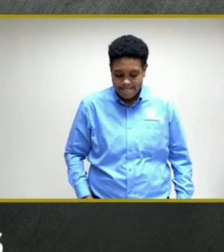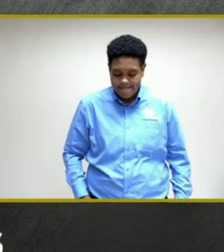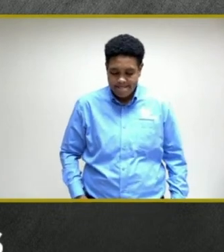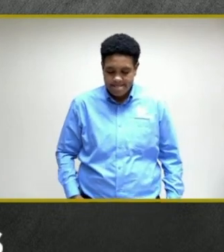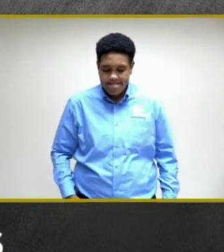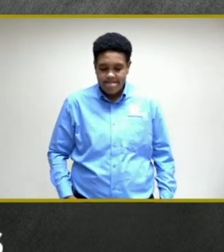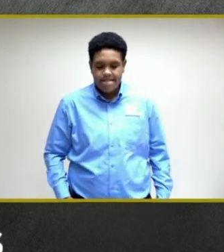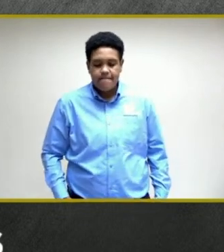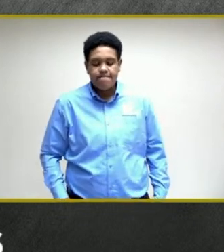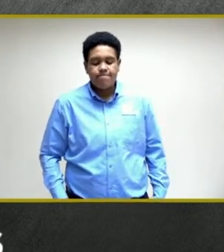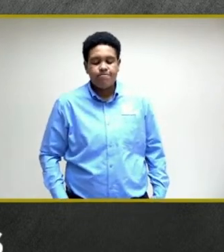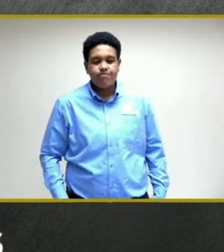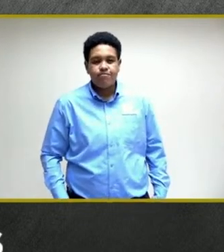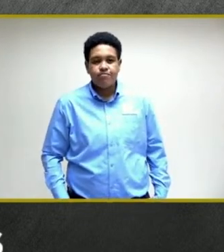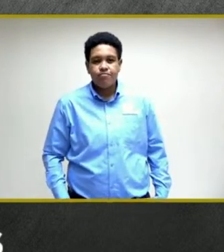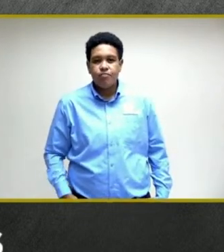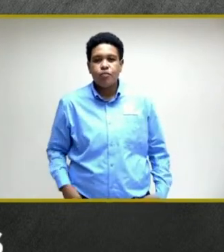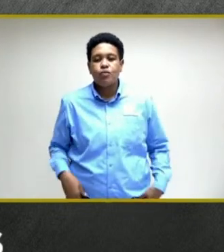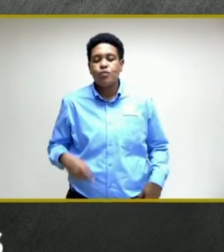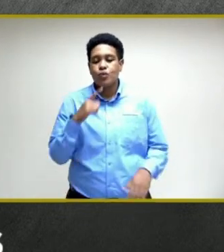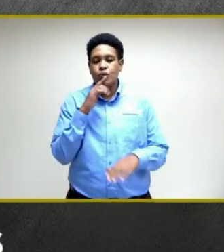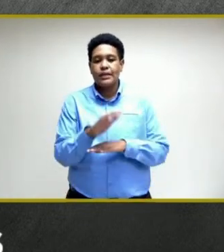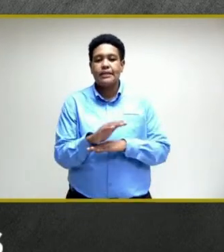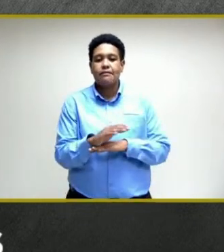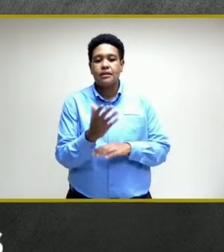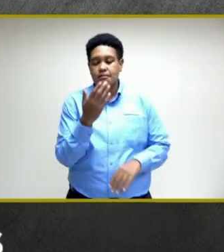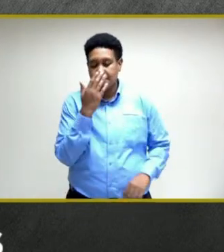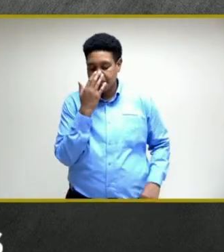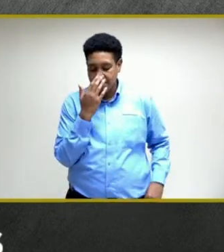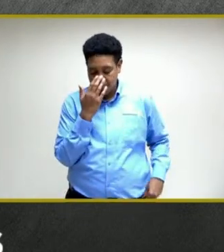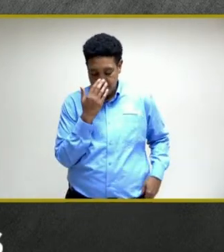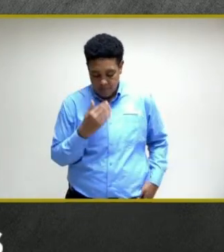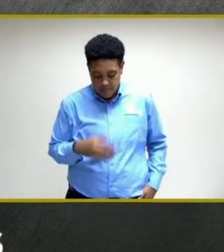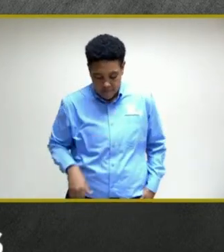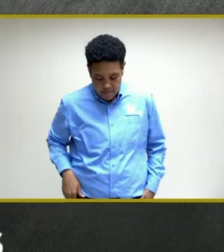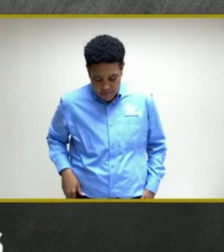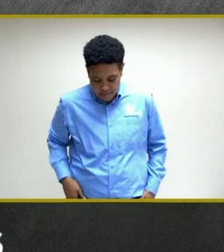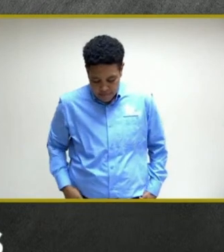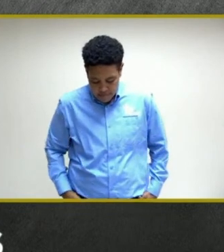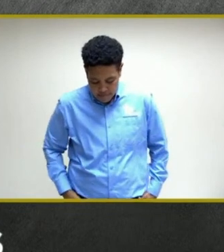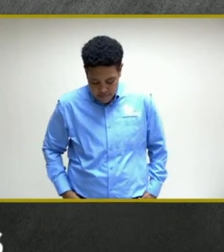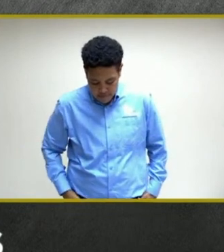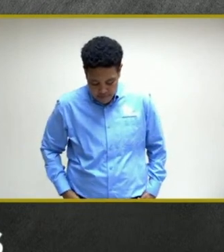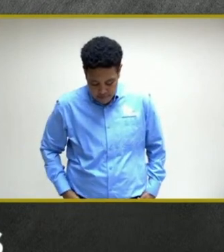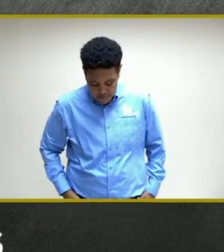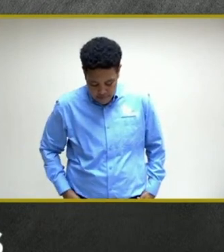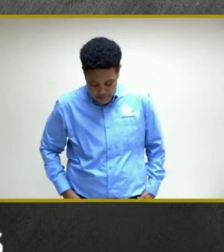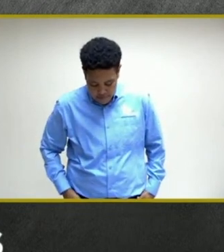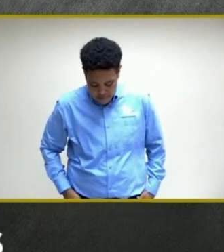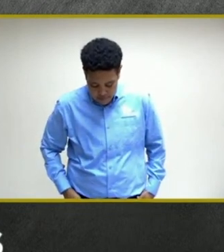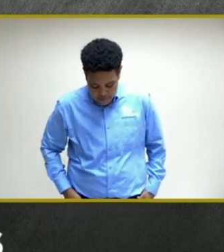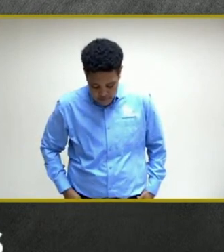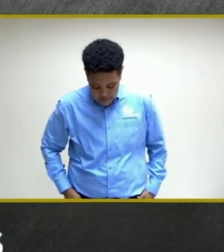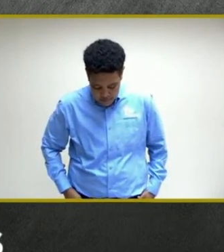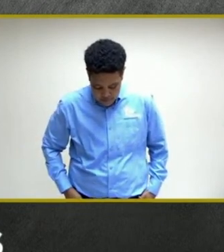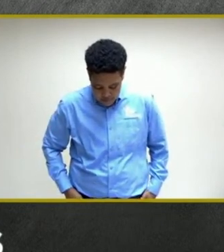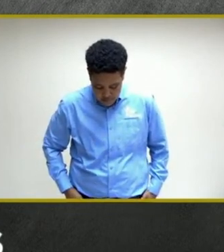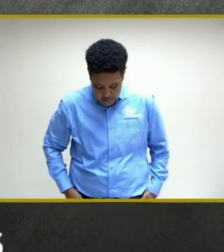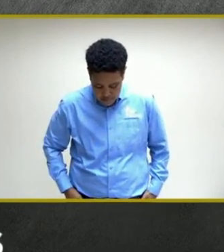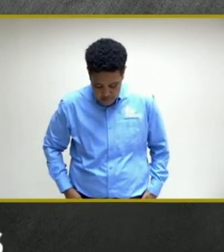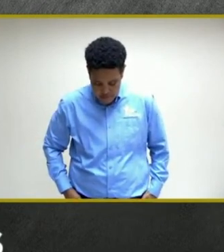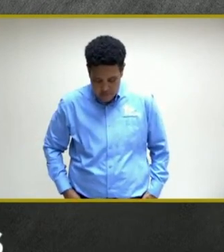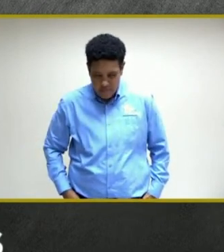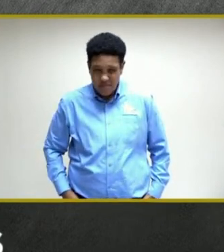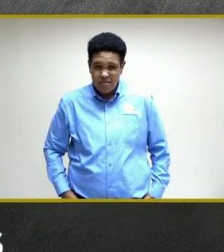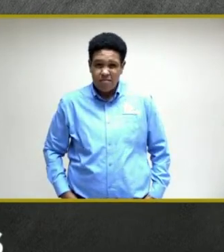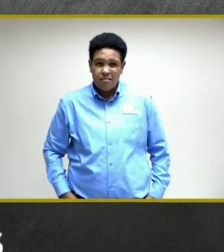Can you hear me? Good evening, folks. Yes, go ahead, please. Okay. Minister, as you just mentioned, it seems like Jamaica